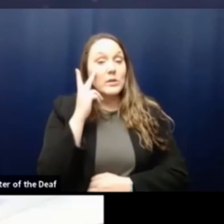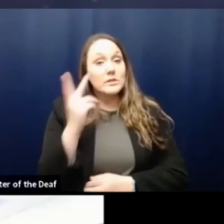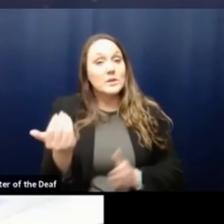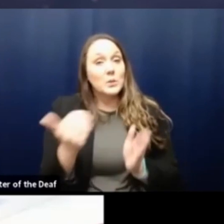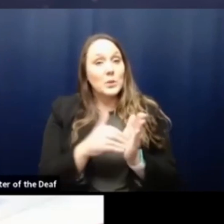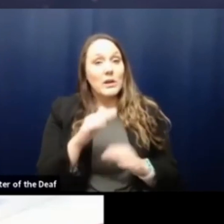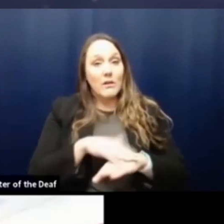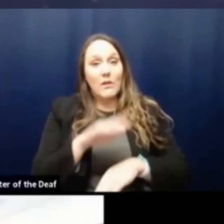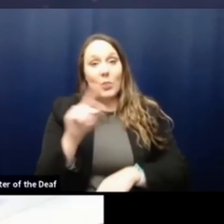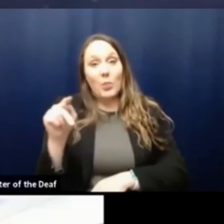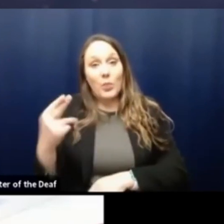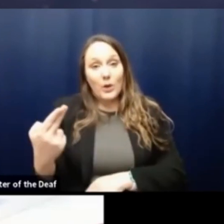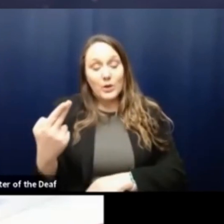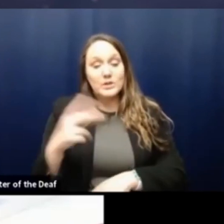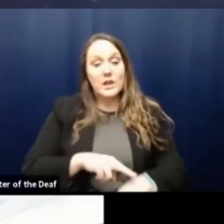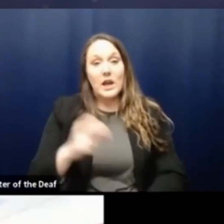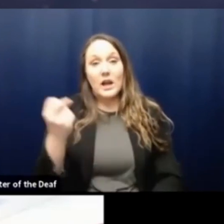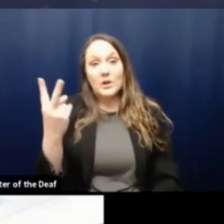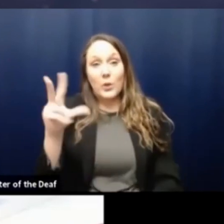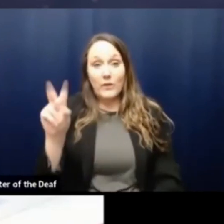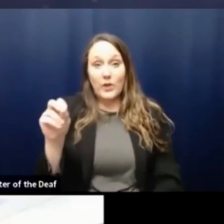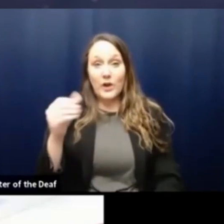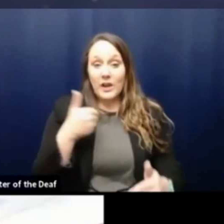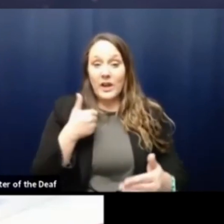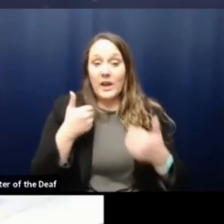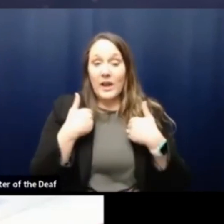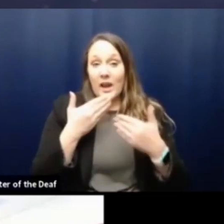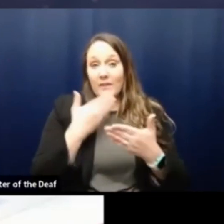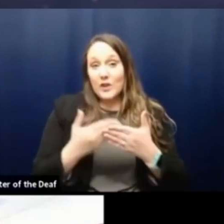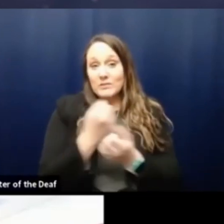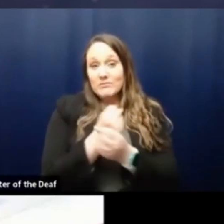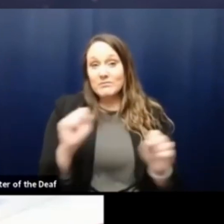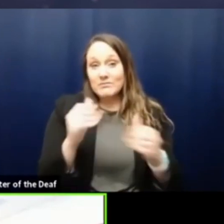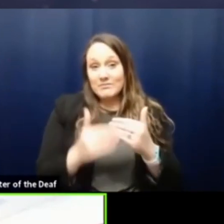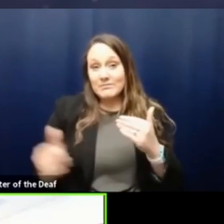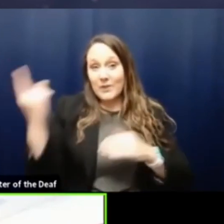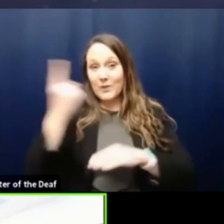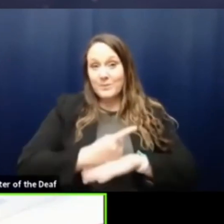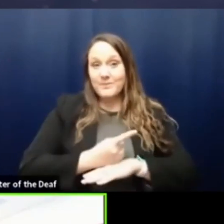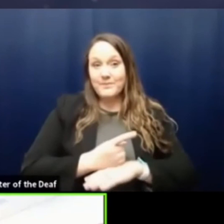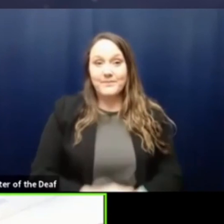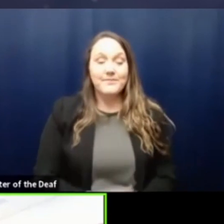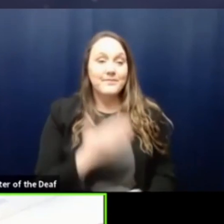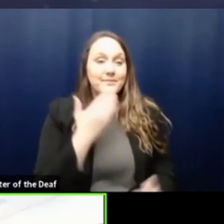on Thursday at 1230. Have a good and safe rest of your day. Thank you.